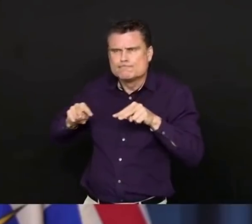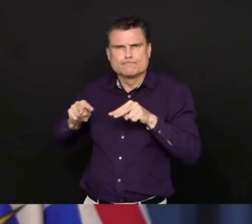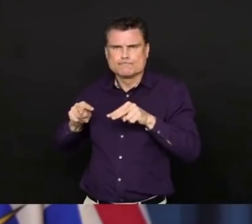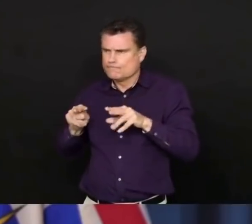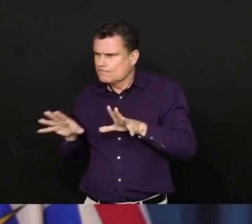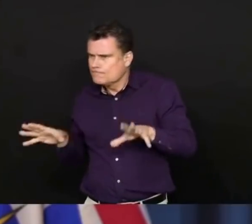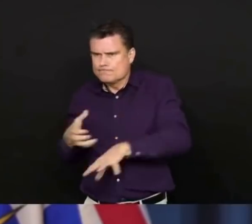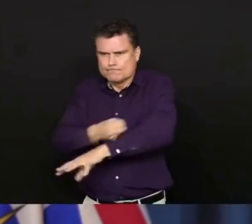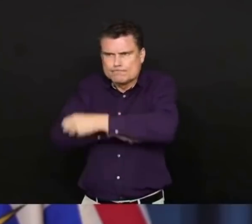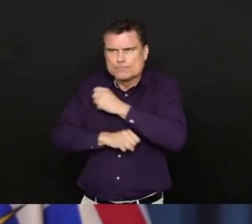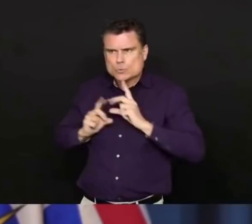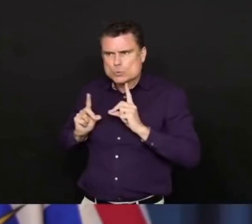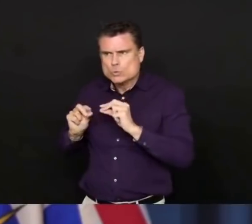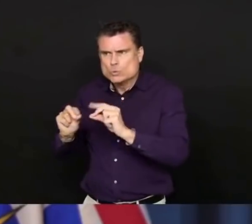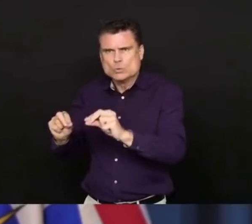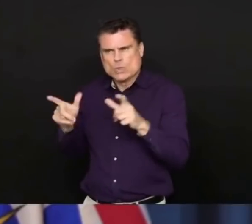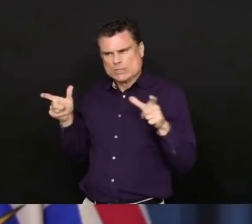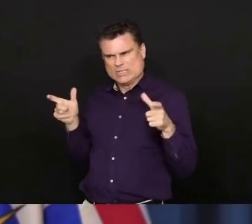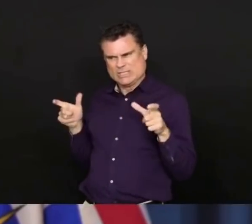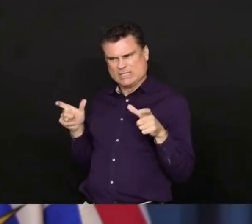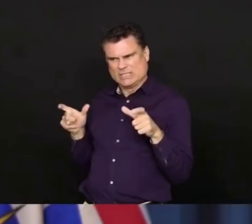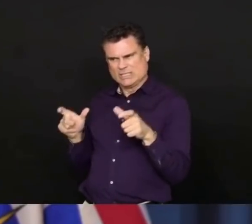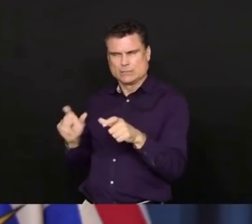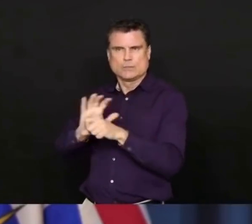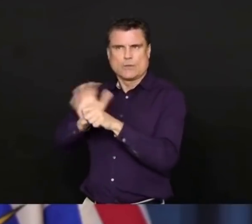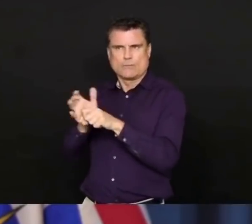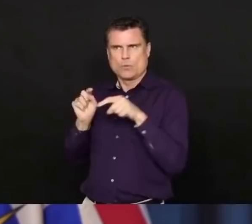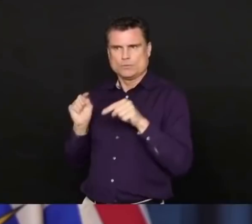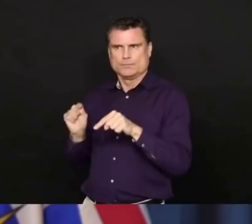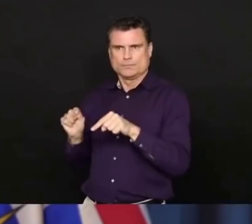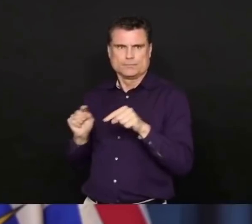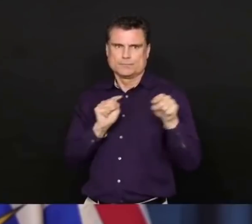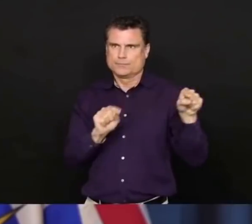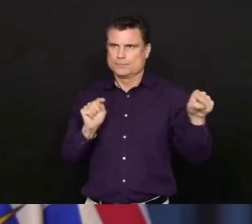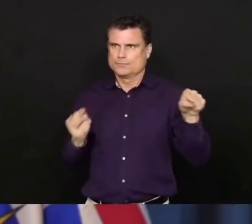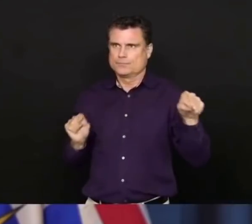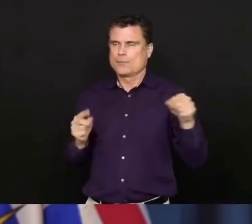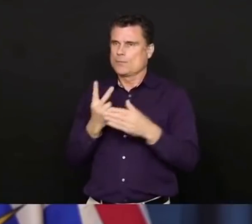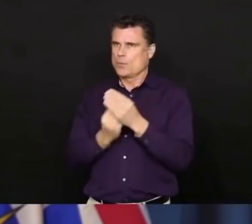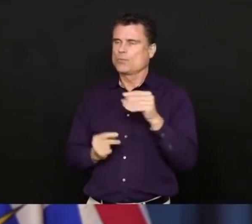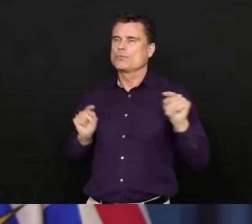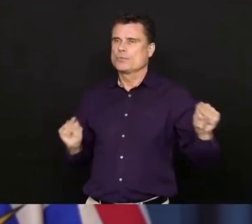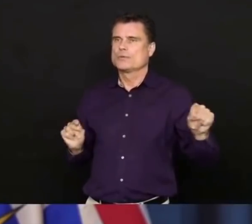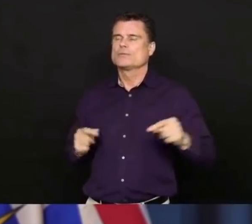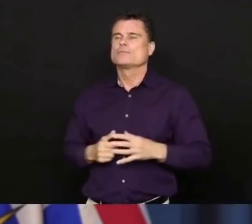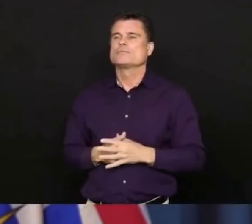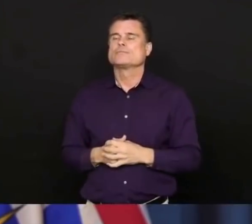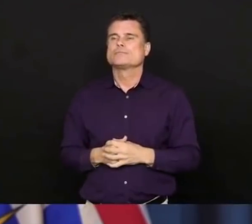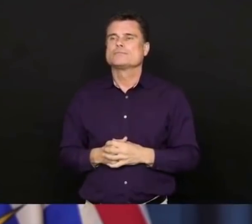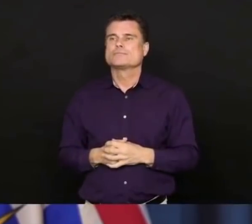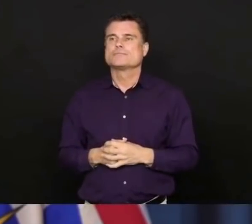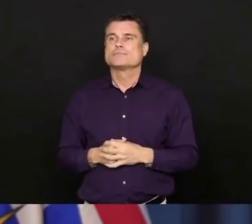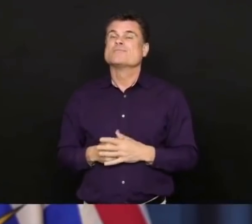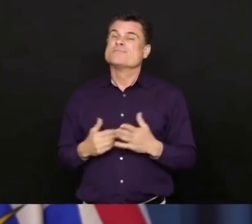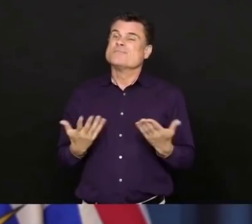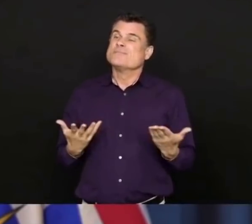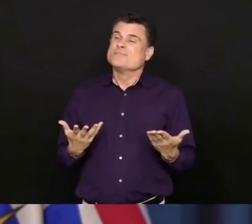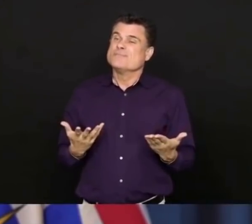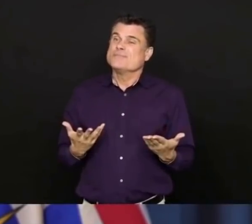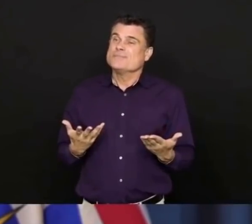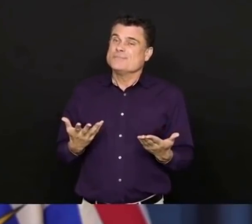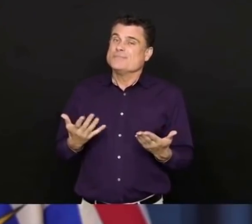living means that these are being identified in And we are able to control them. So the vast majority of the cases,